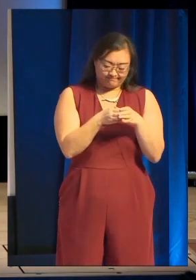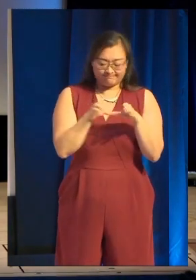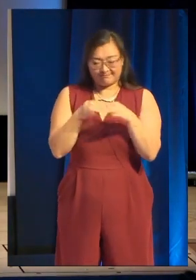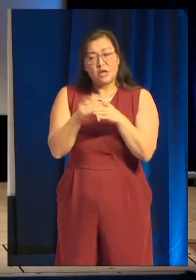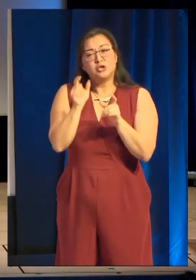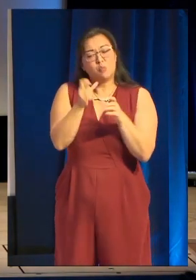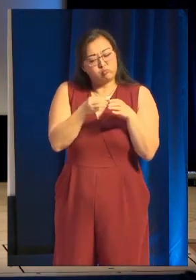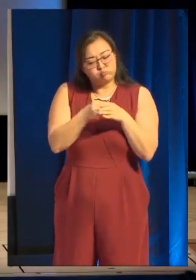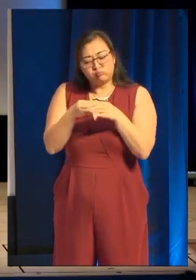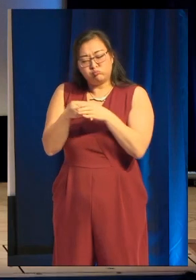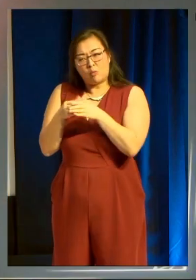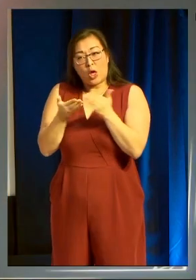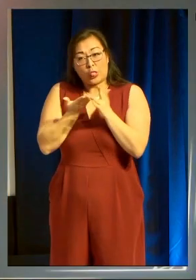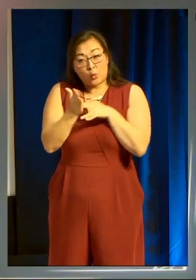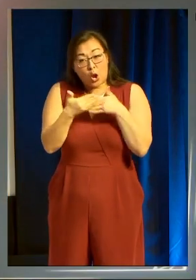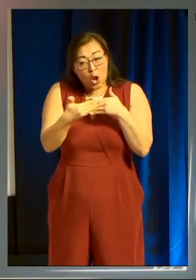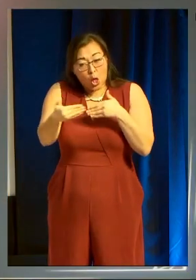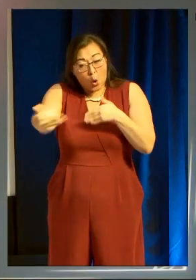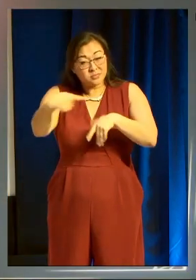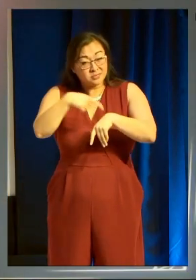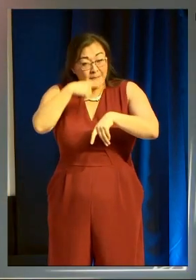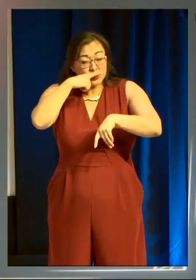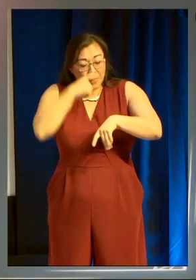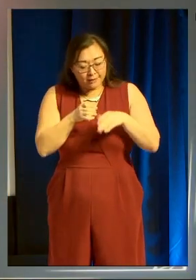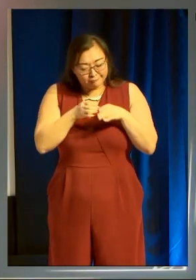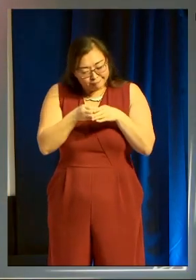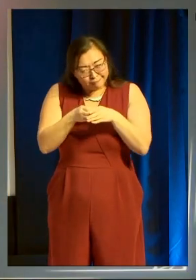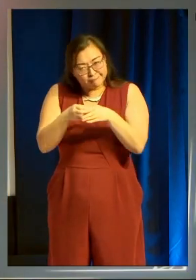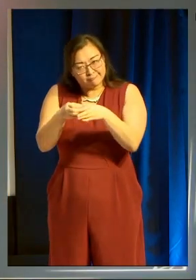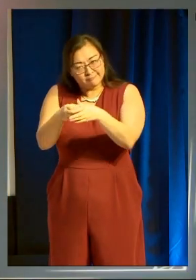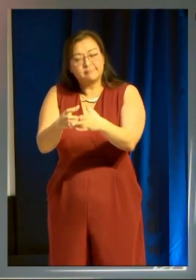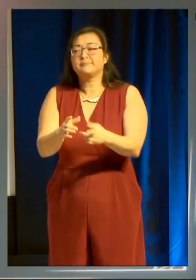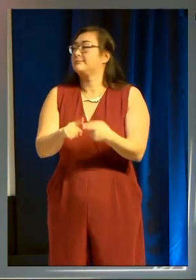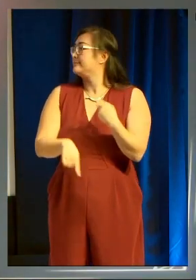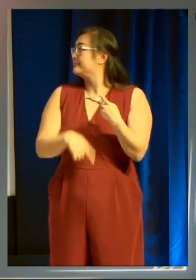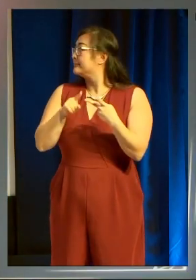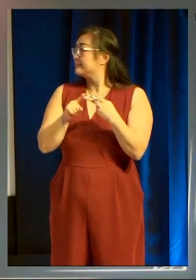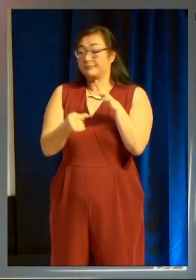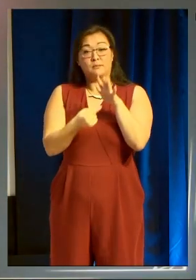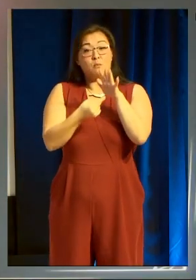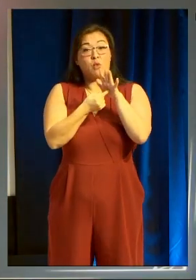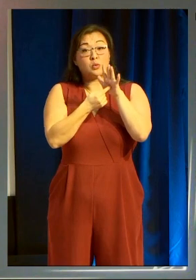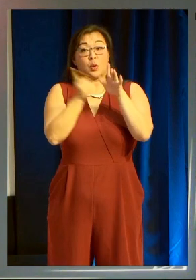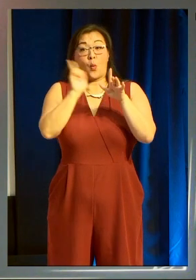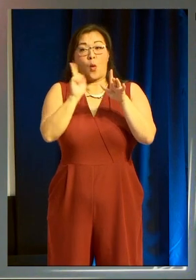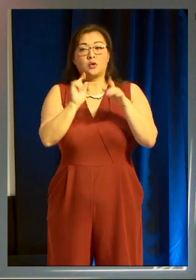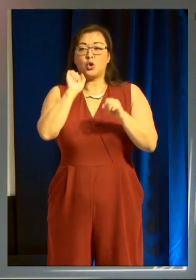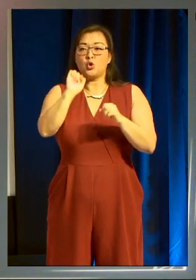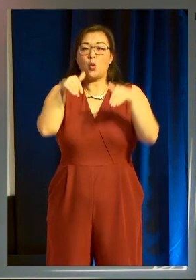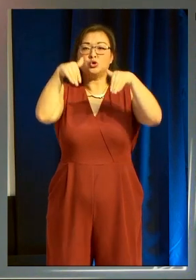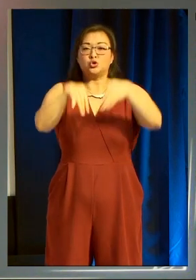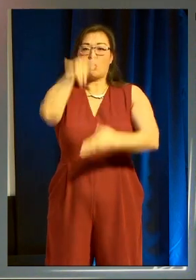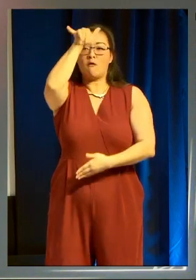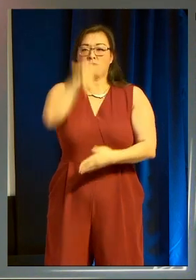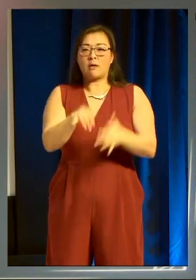across as long a period of time as you can. Prioritise getting your storefront right. That is the main thing that will encourage